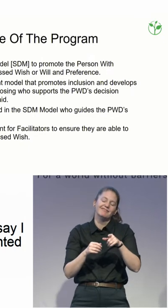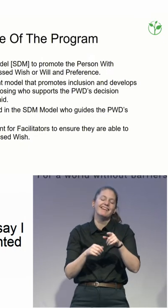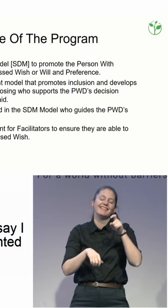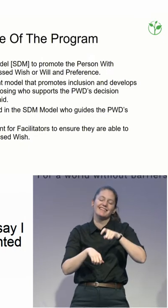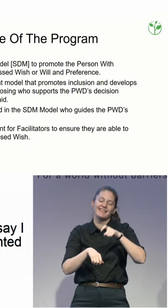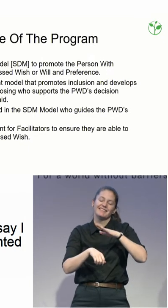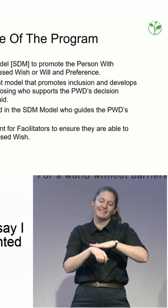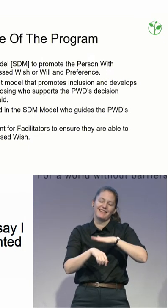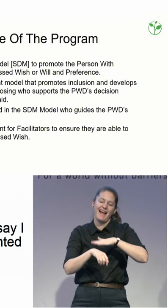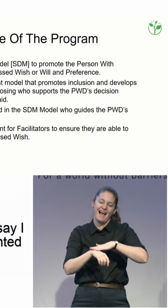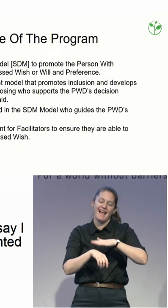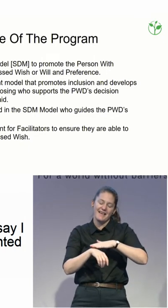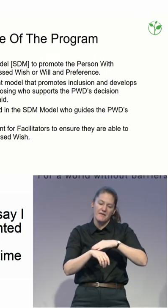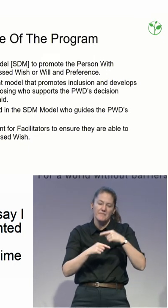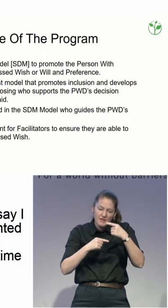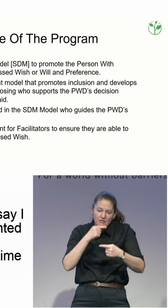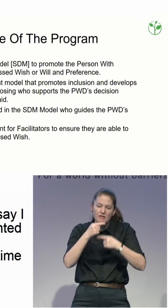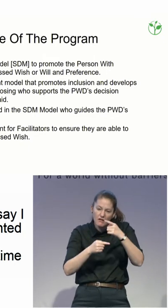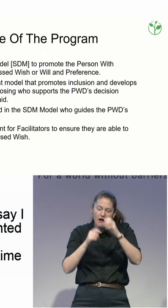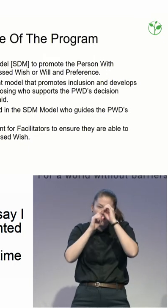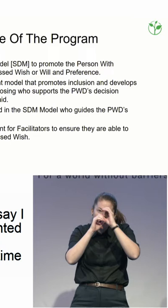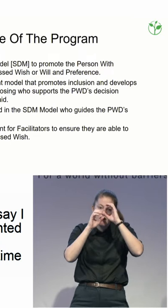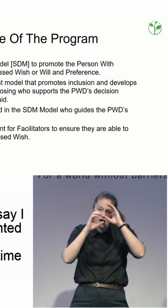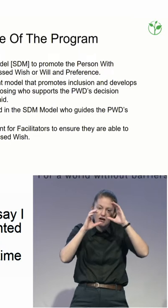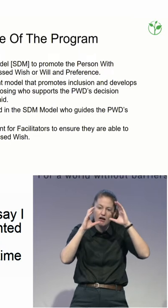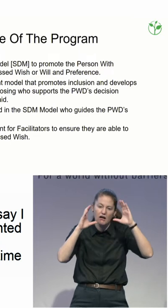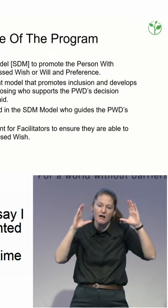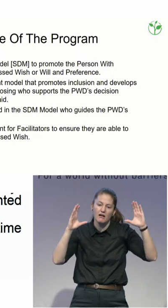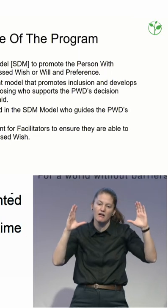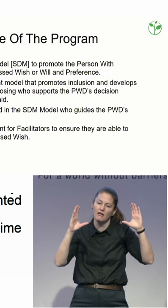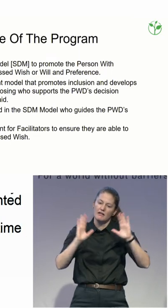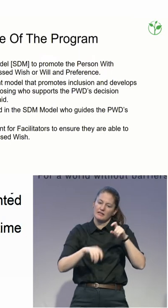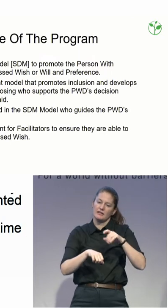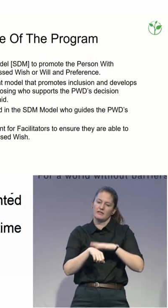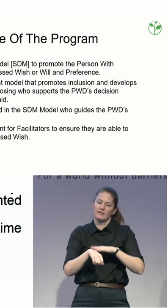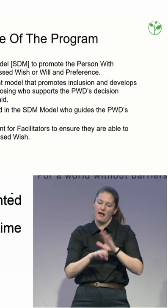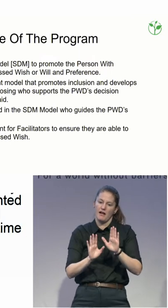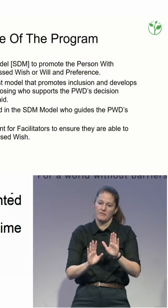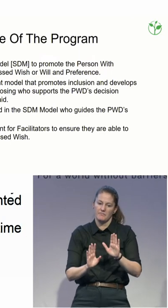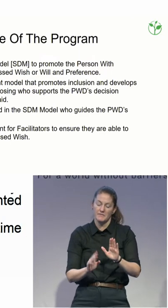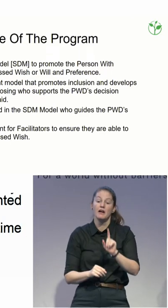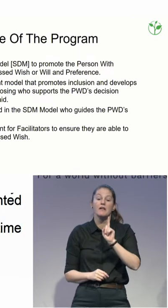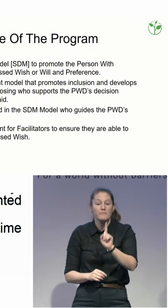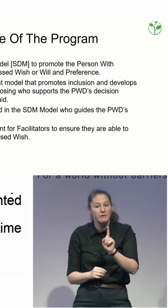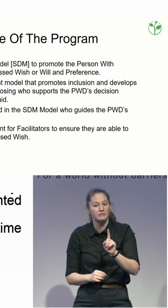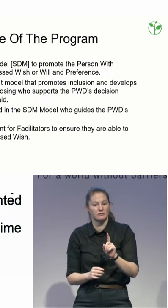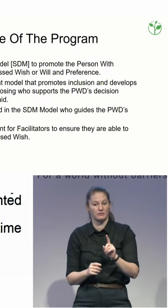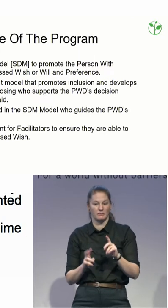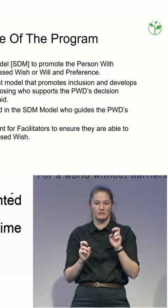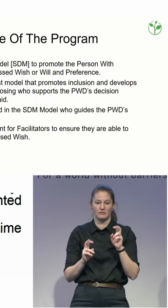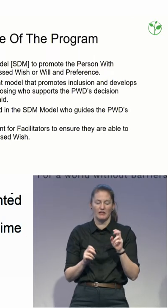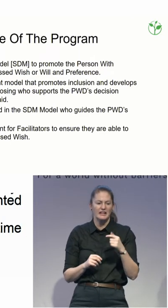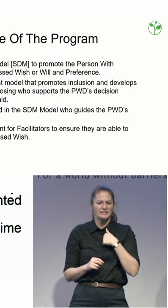Many people have never really thought of thinking big like that. They confine themselves to what they think is